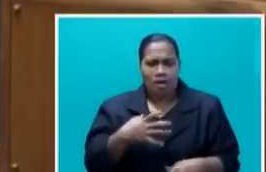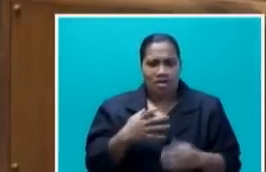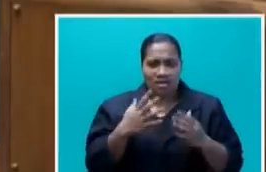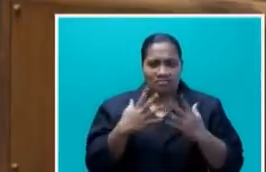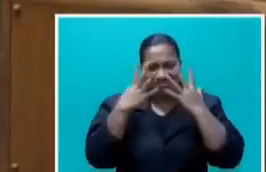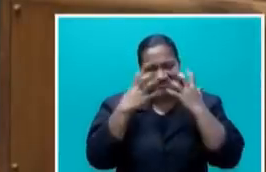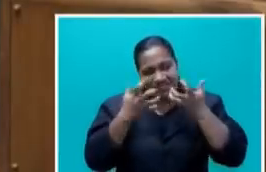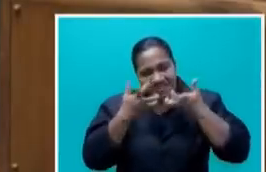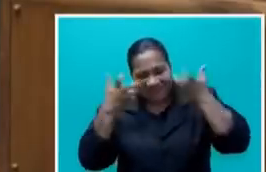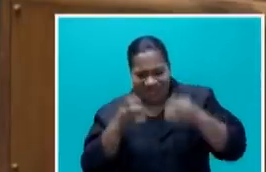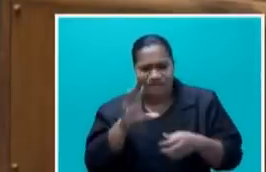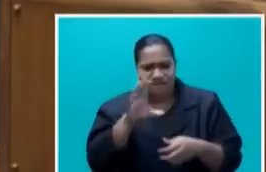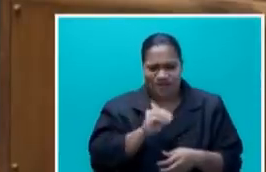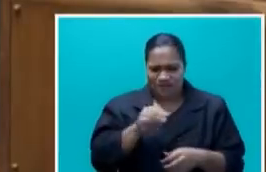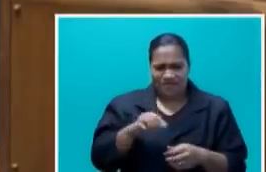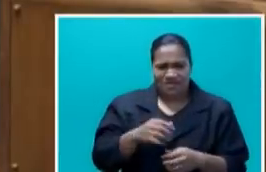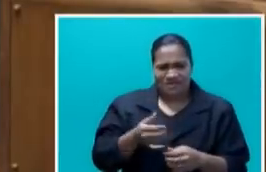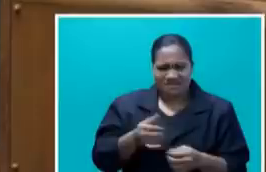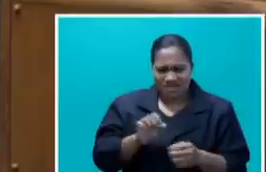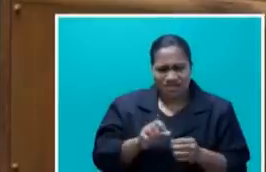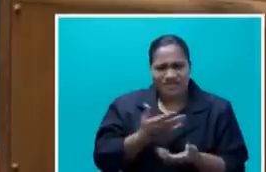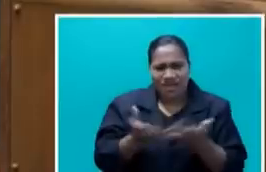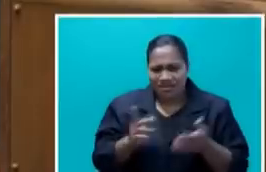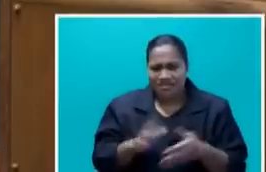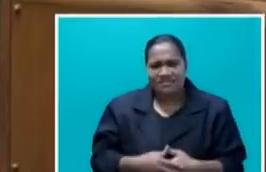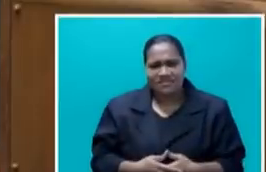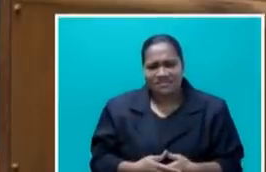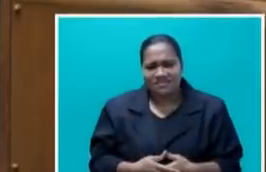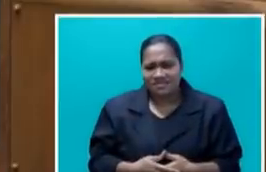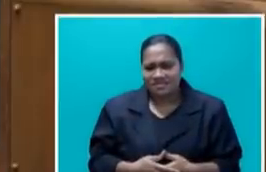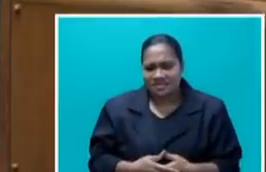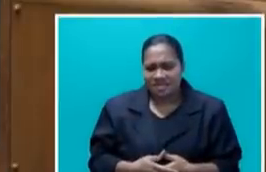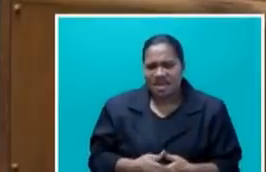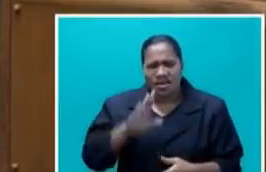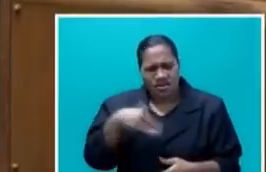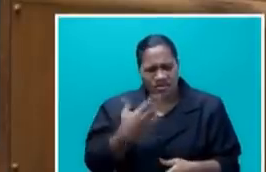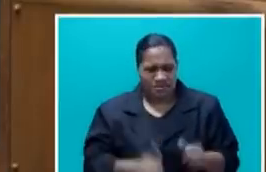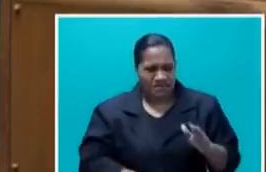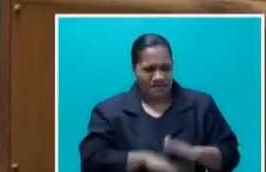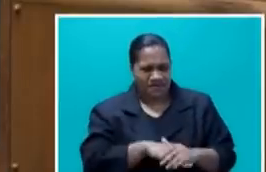makes that remark, that speculation. But she's always full of sarcasm.